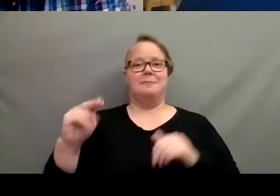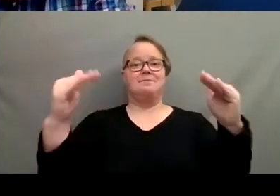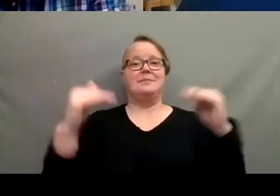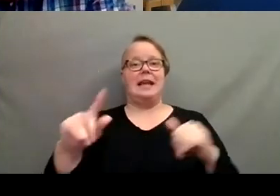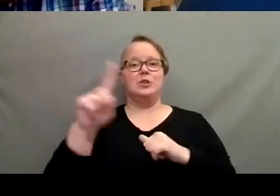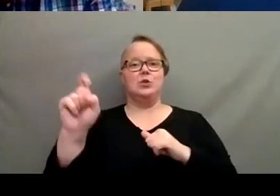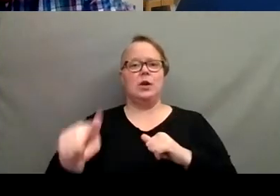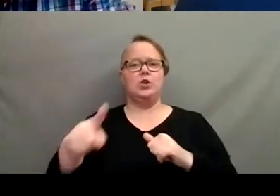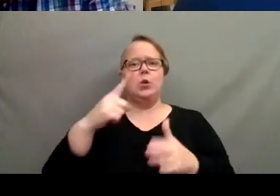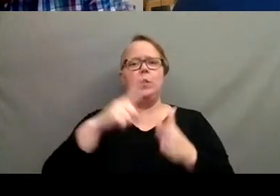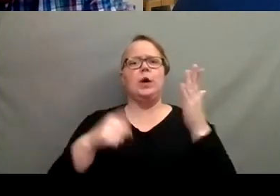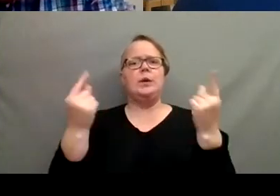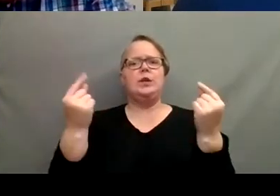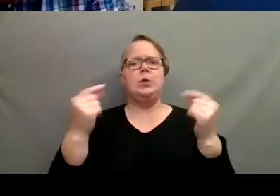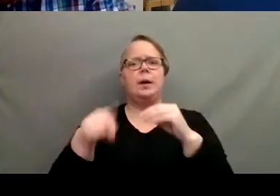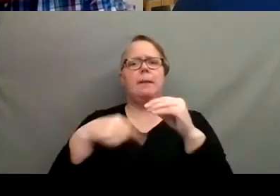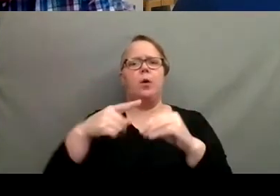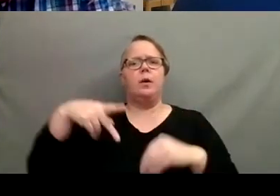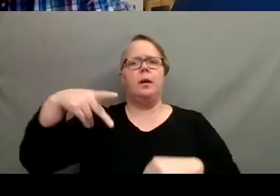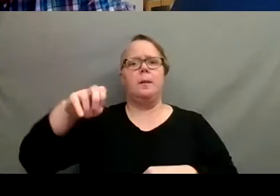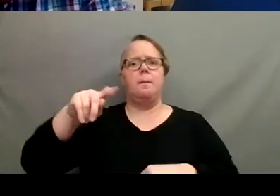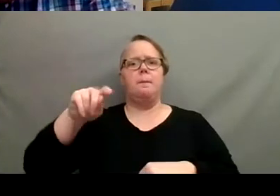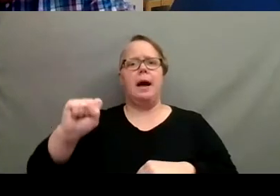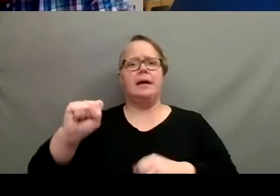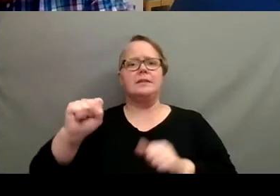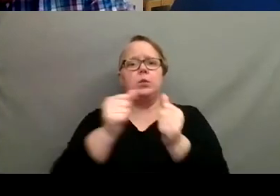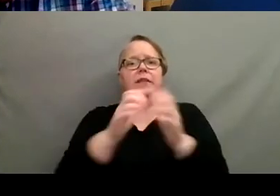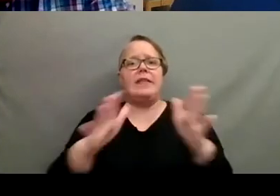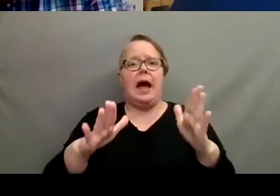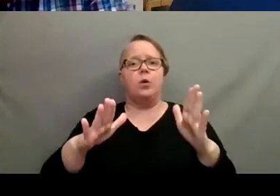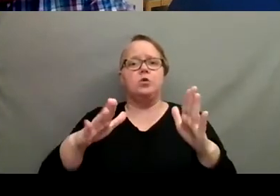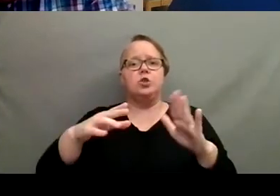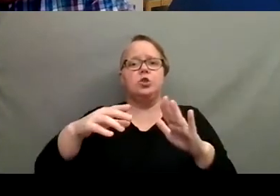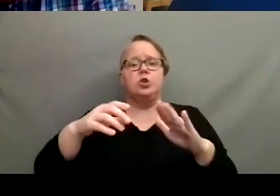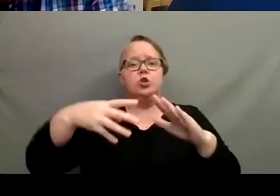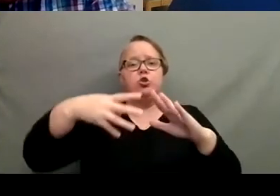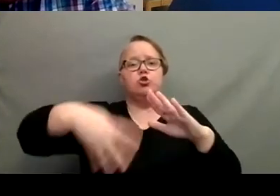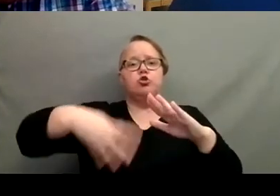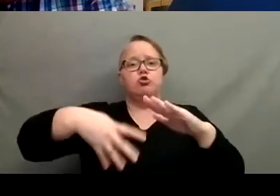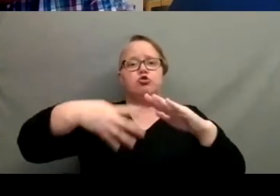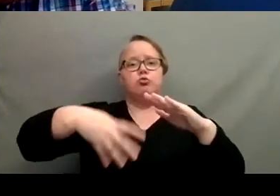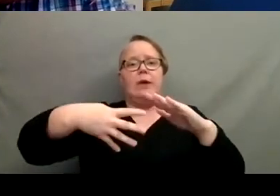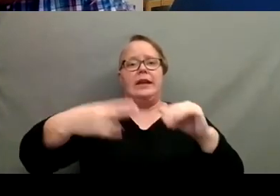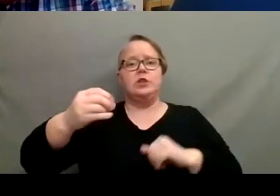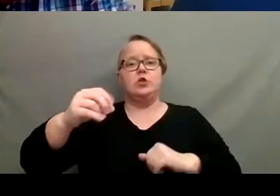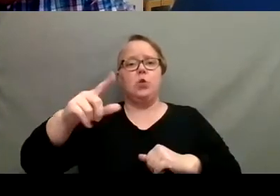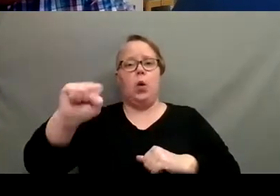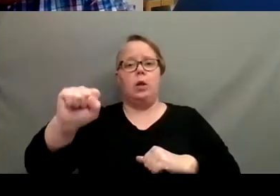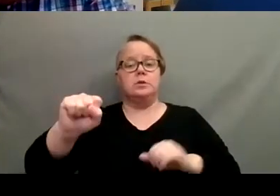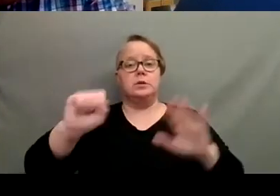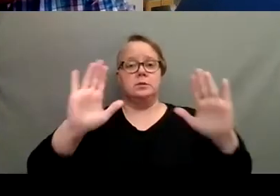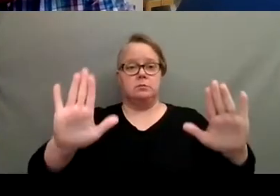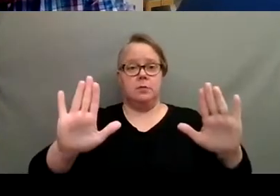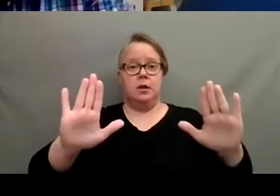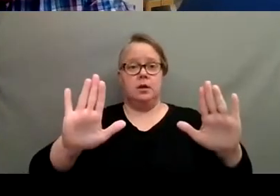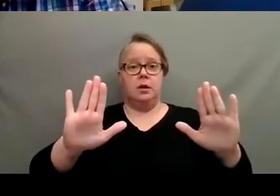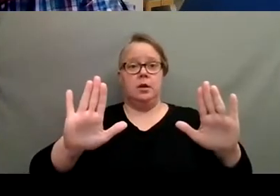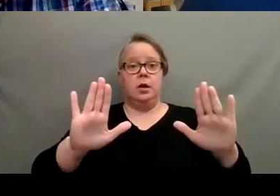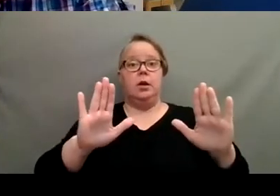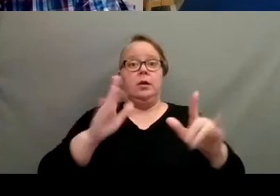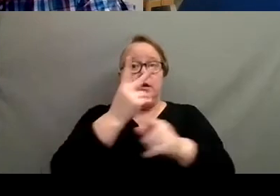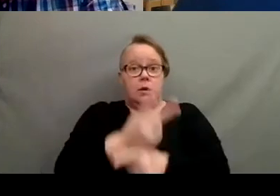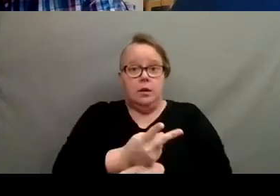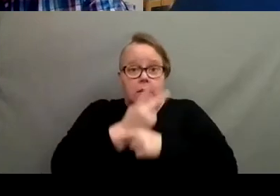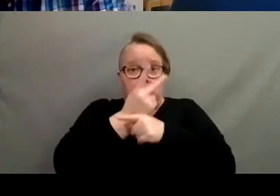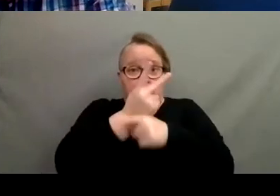what should we do about pots without drainage holes? Ooh, don't overwater. That's what you should do. Be really careful